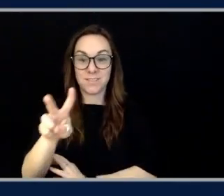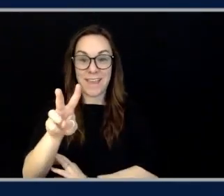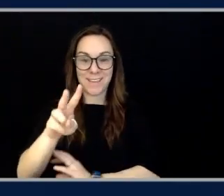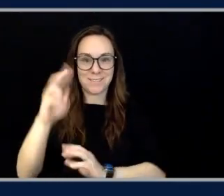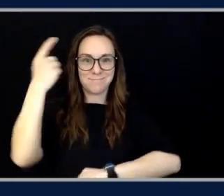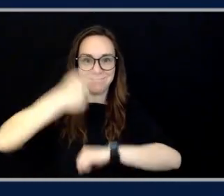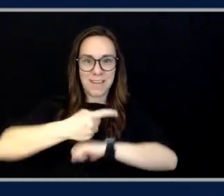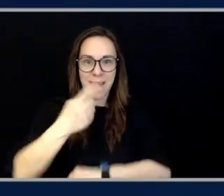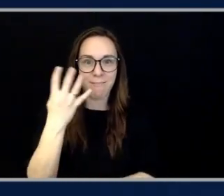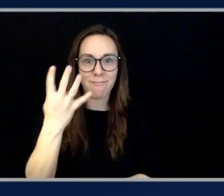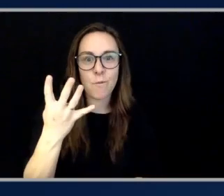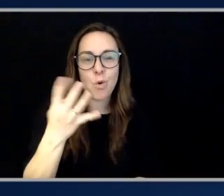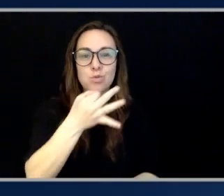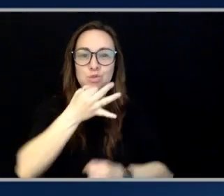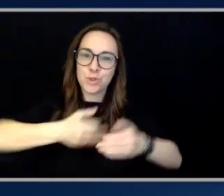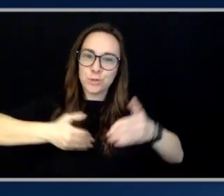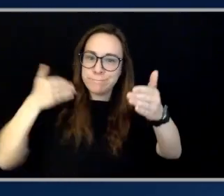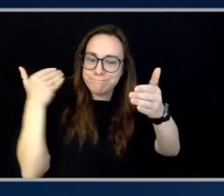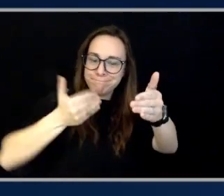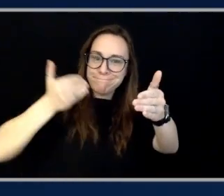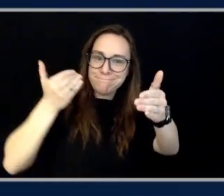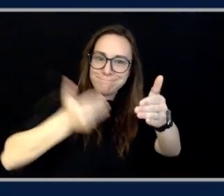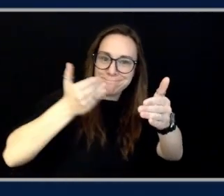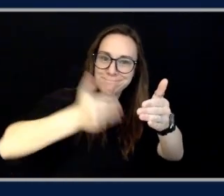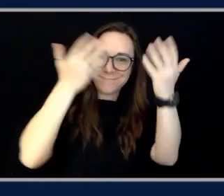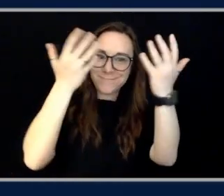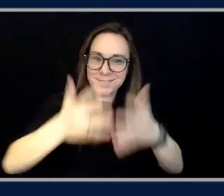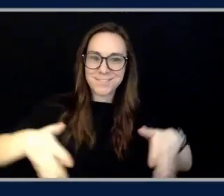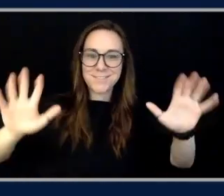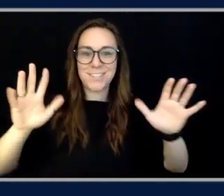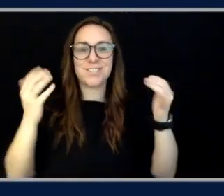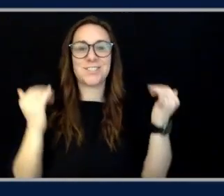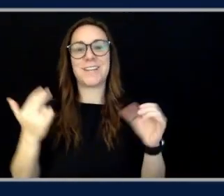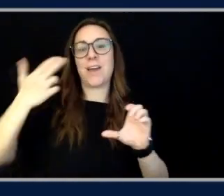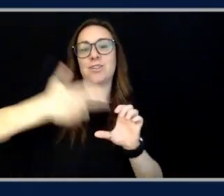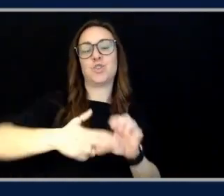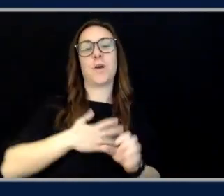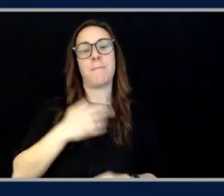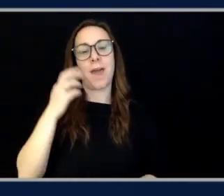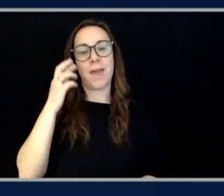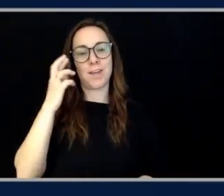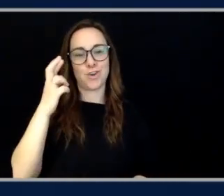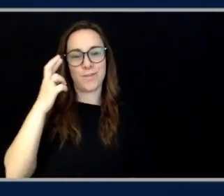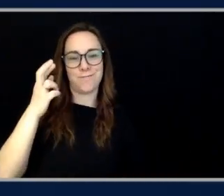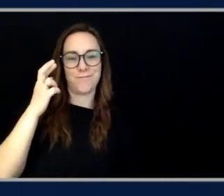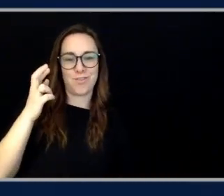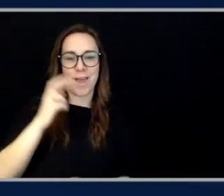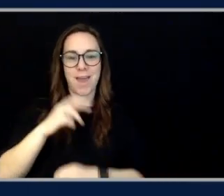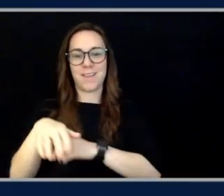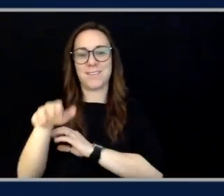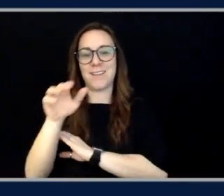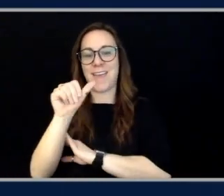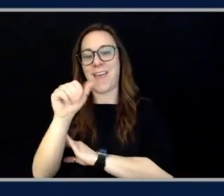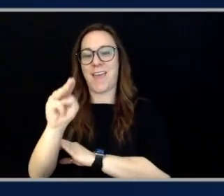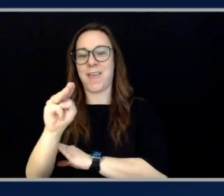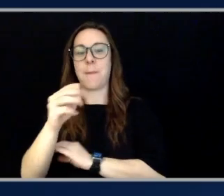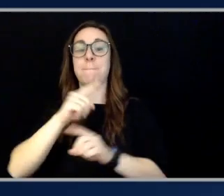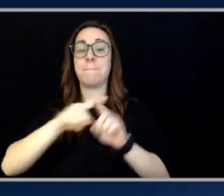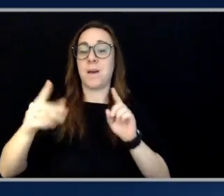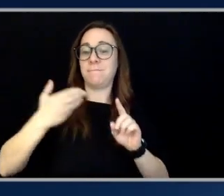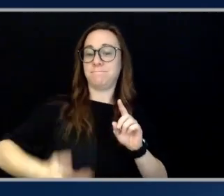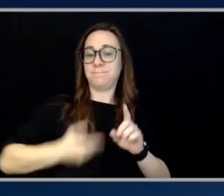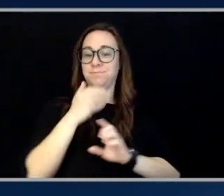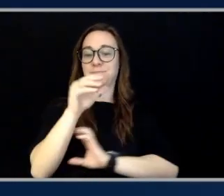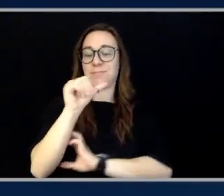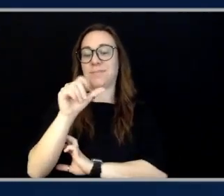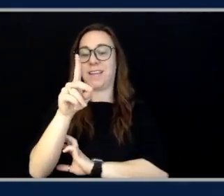is getting close to the finish line, and I am joined by my good friend, A.M. Grabeni. But first, before that, my name is Adrian Sambiguel. I'm a principal partner